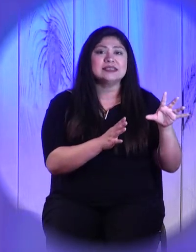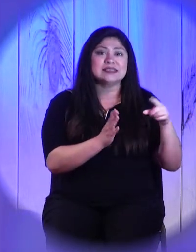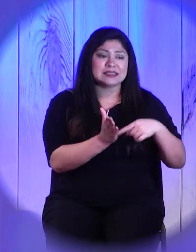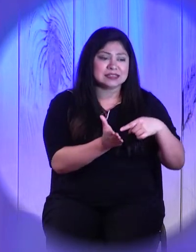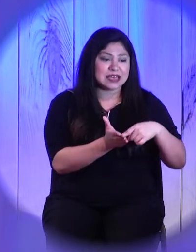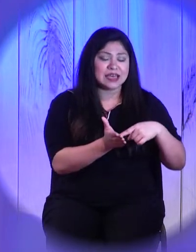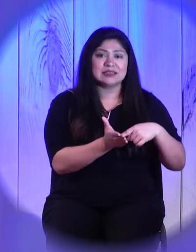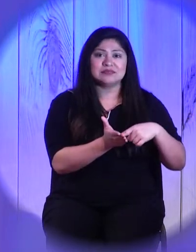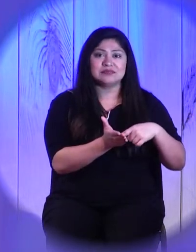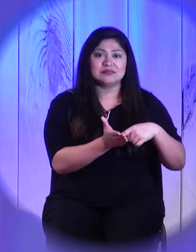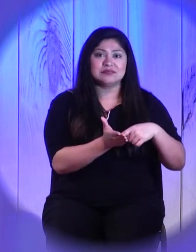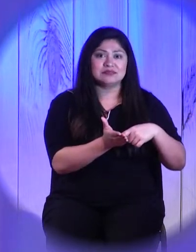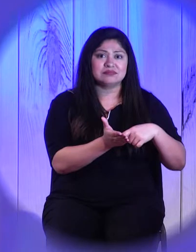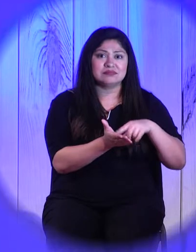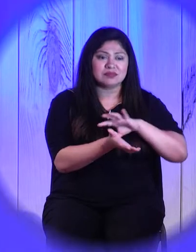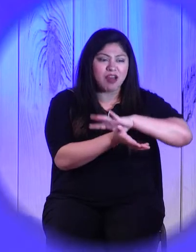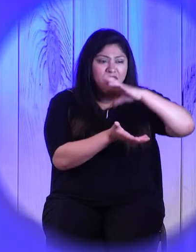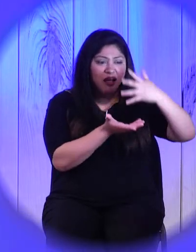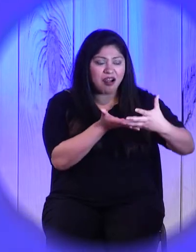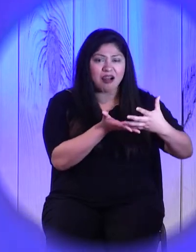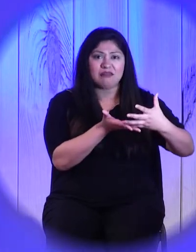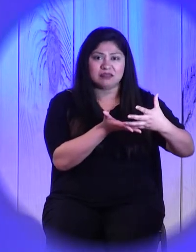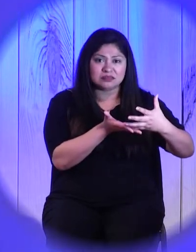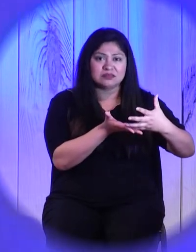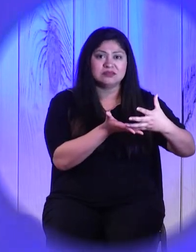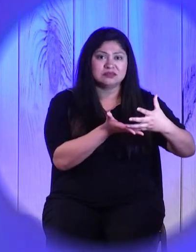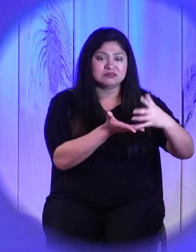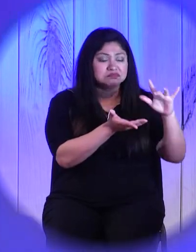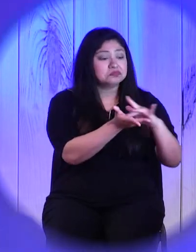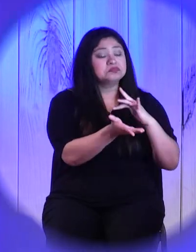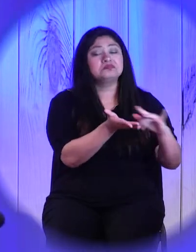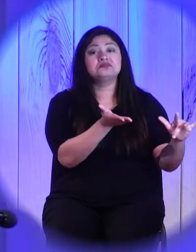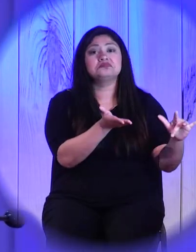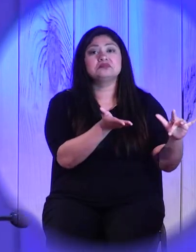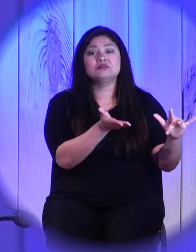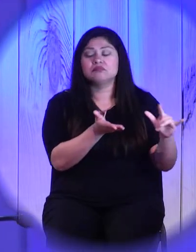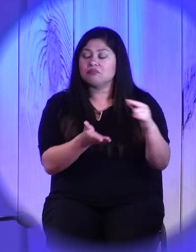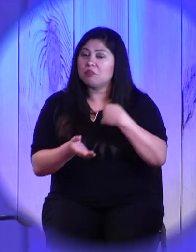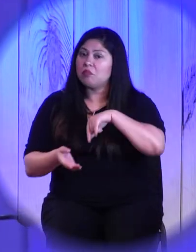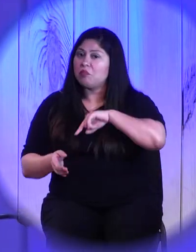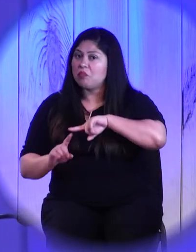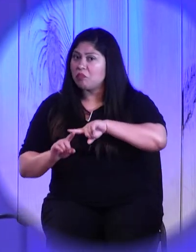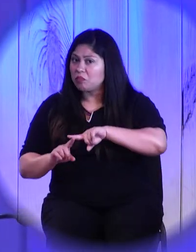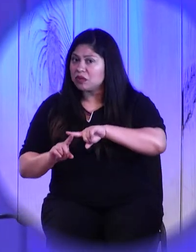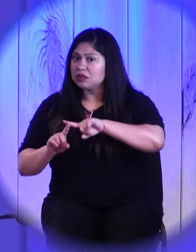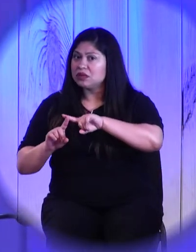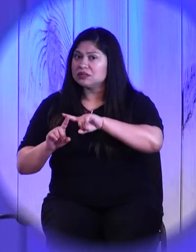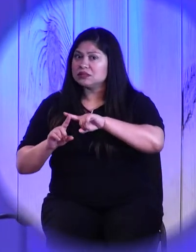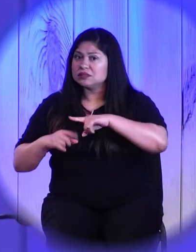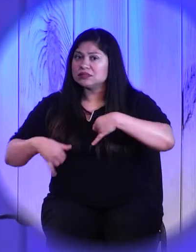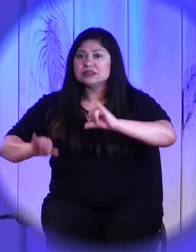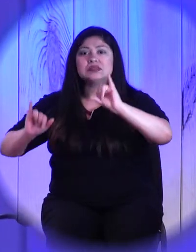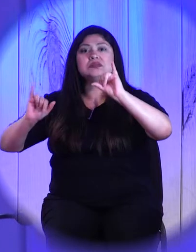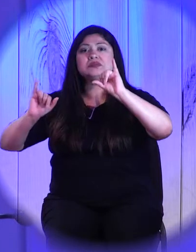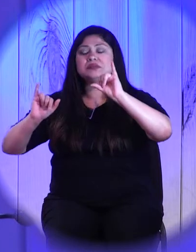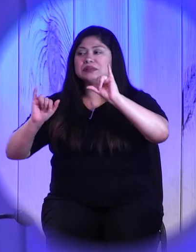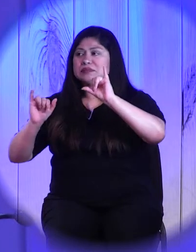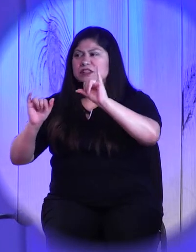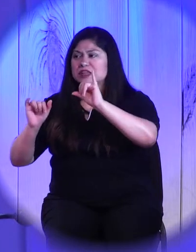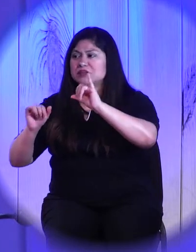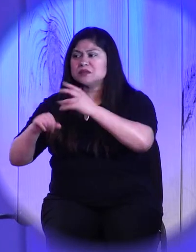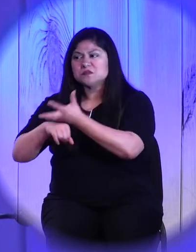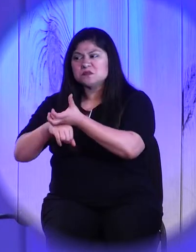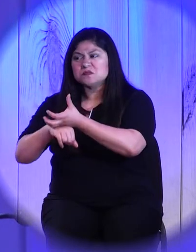a few coins of silver. Jesus' point is this, that the real question of our lives is not how